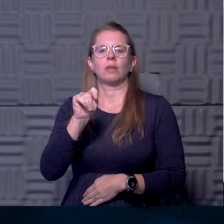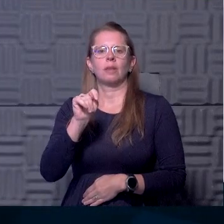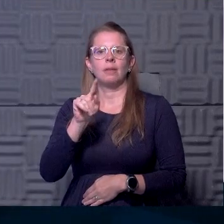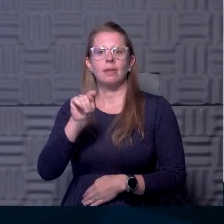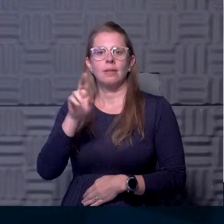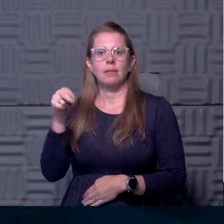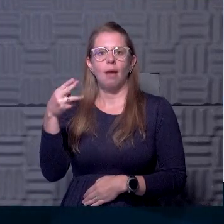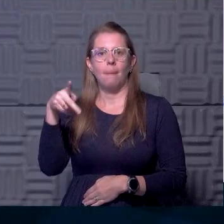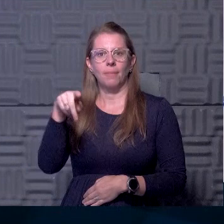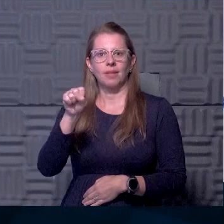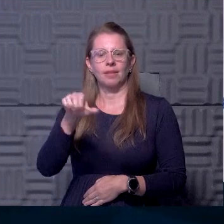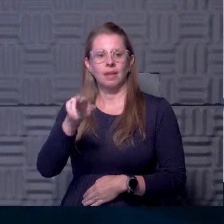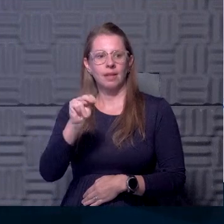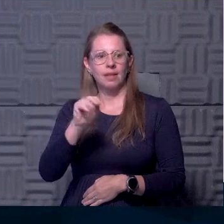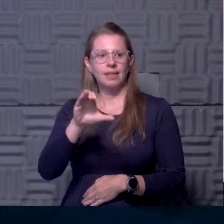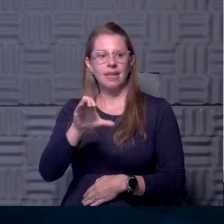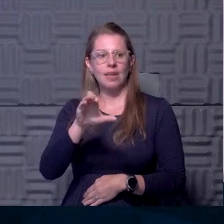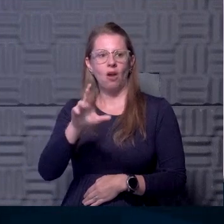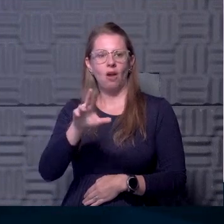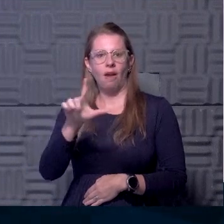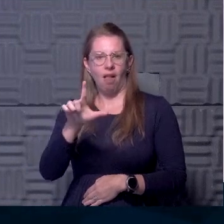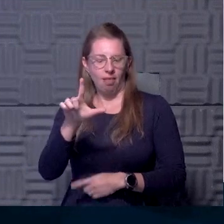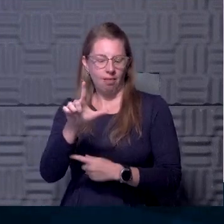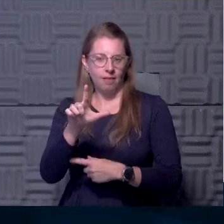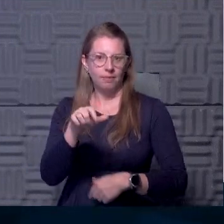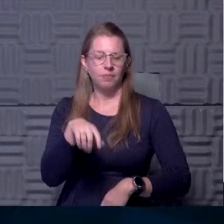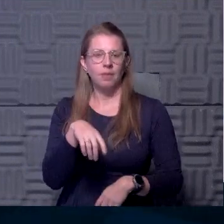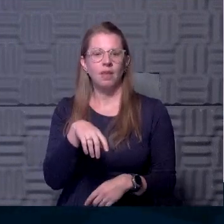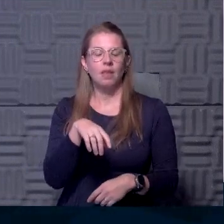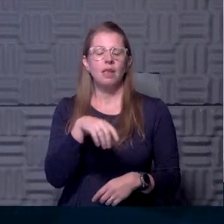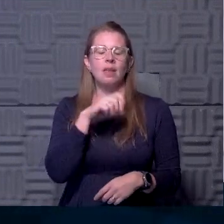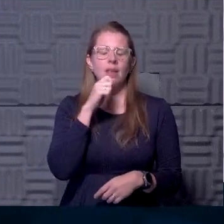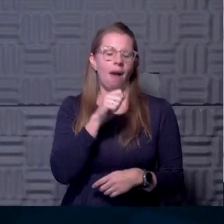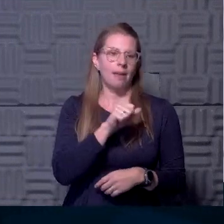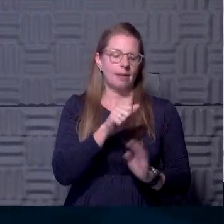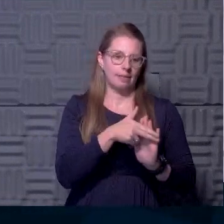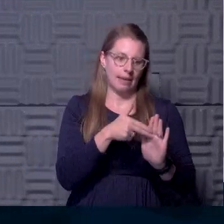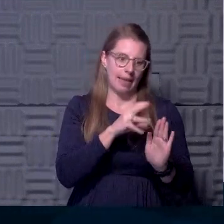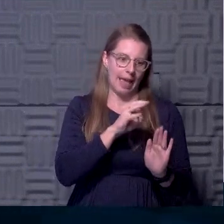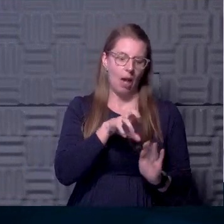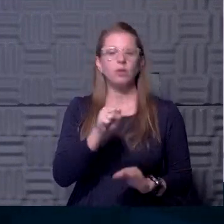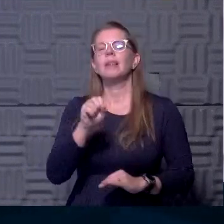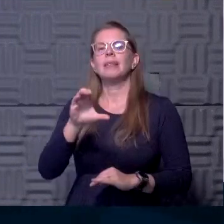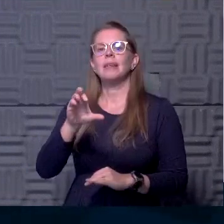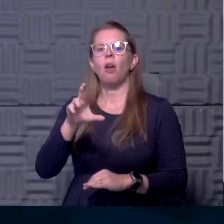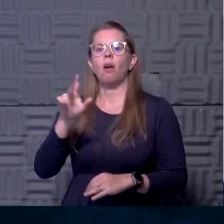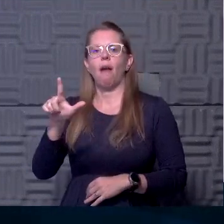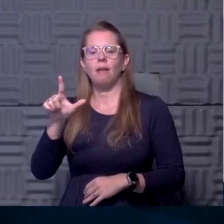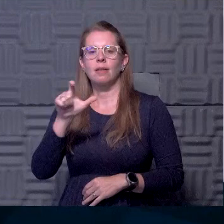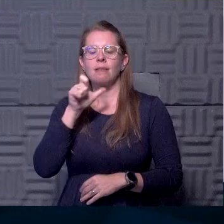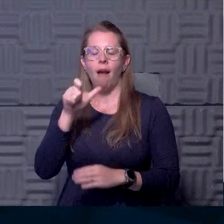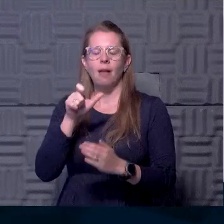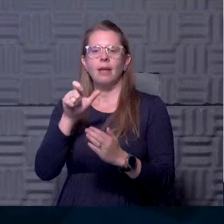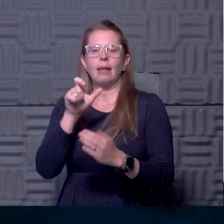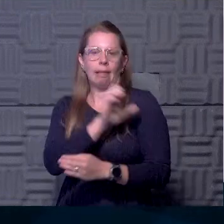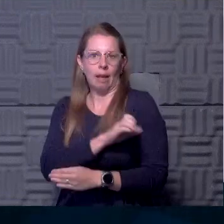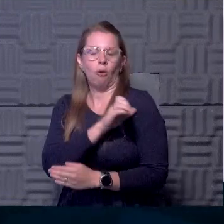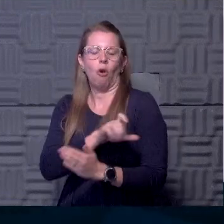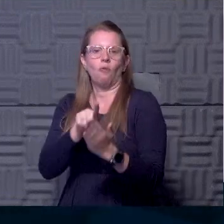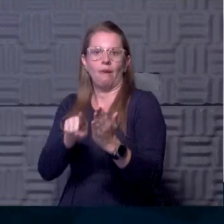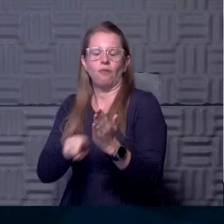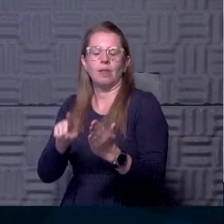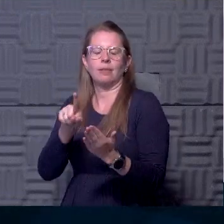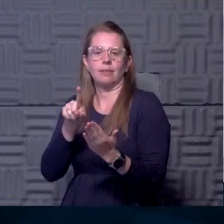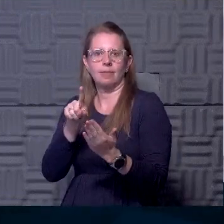say CRL for short because it's quicker. kind of like saying cows instead of COVID weariness syndrome. We're going to say CRL instead of Clinical Reference Laboratory. They've been a